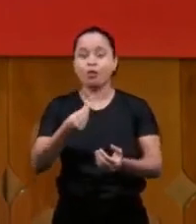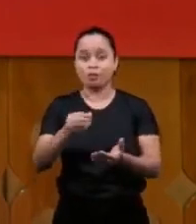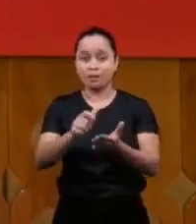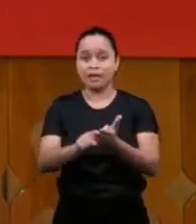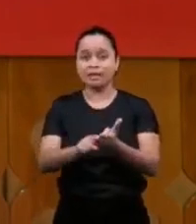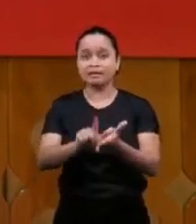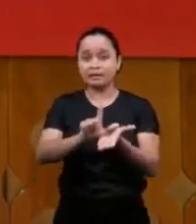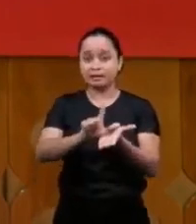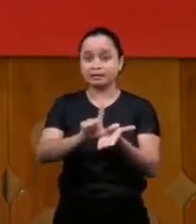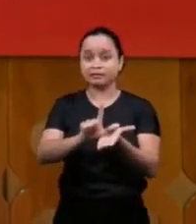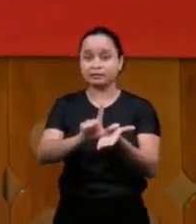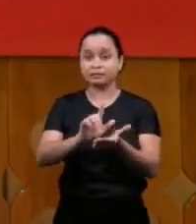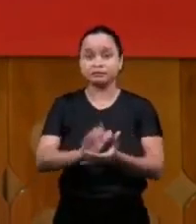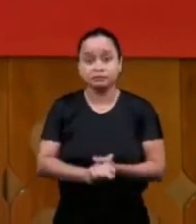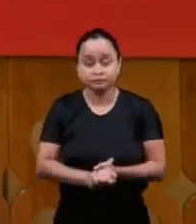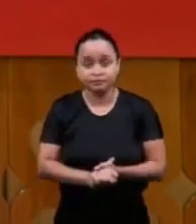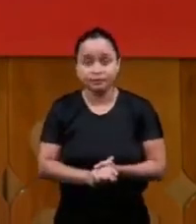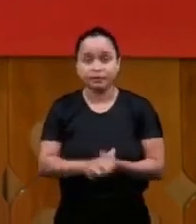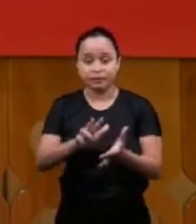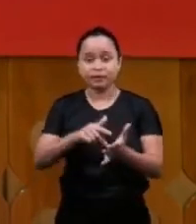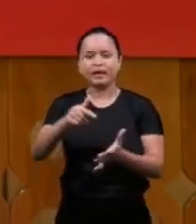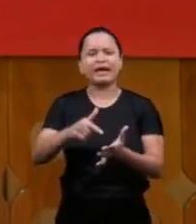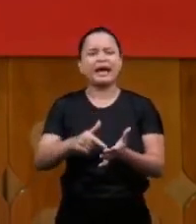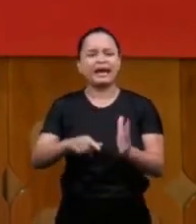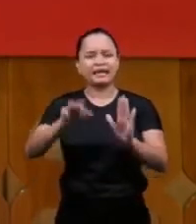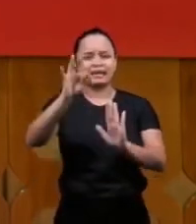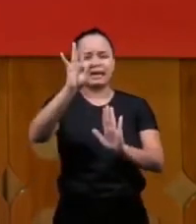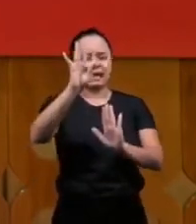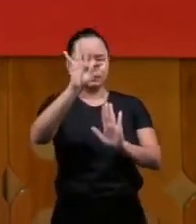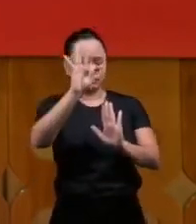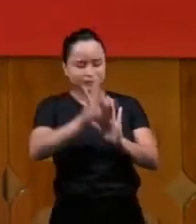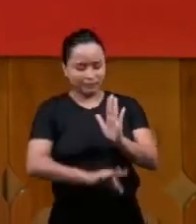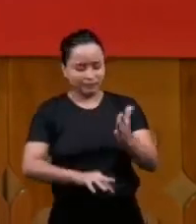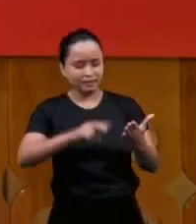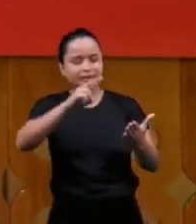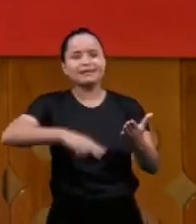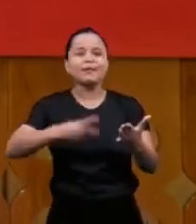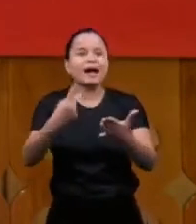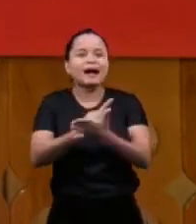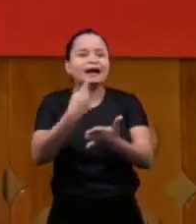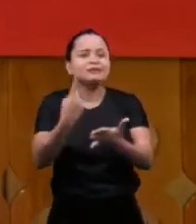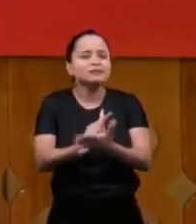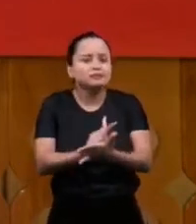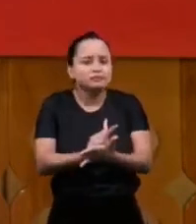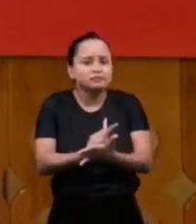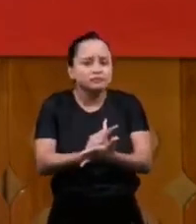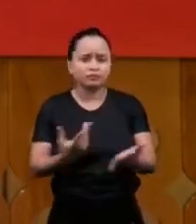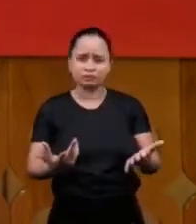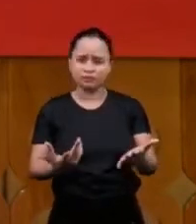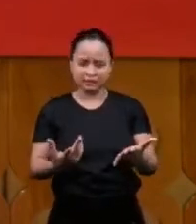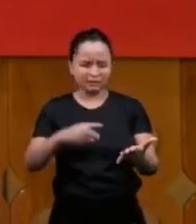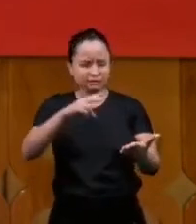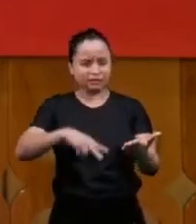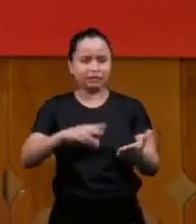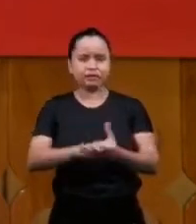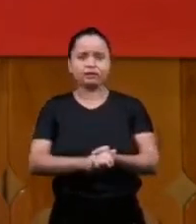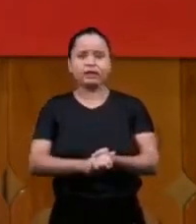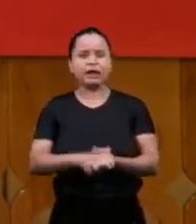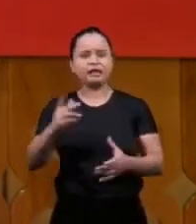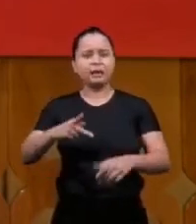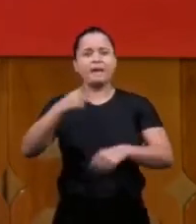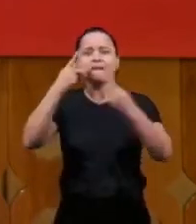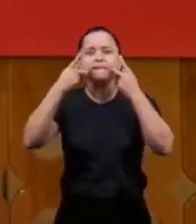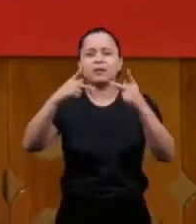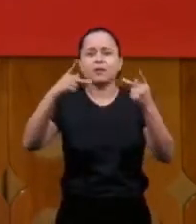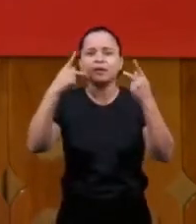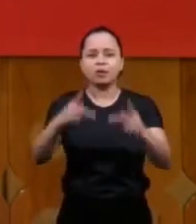text he talked about the stone that had to be solved and instead of removed he used the wrong words he preached about the stone that